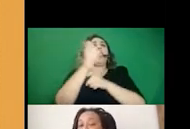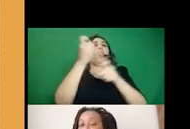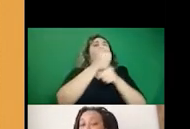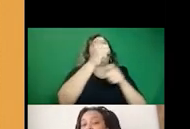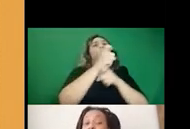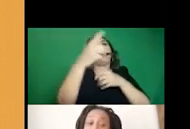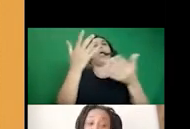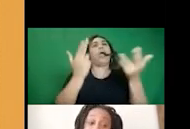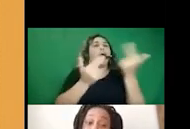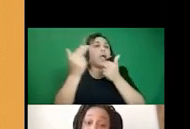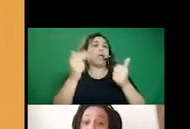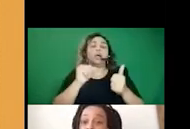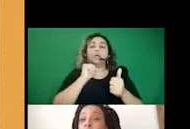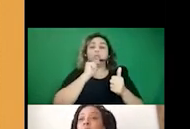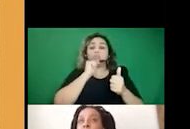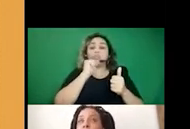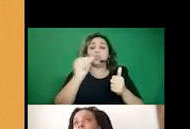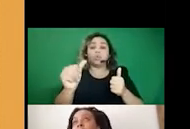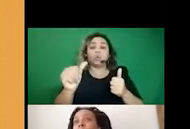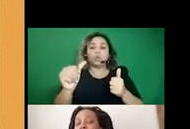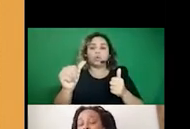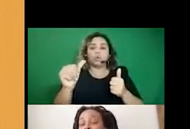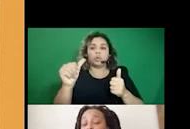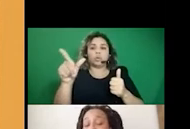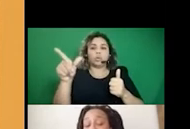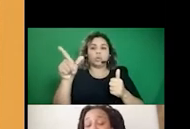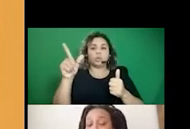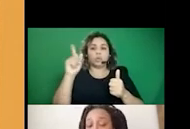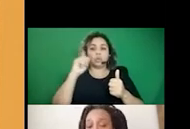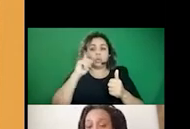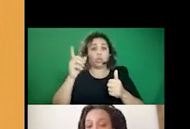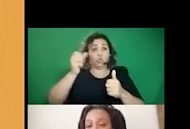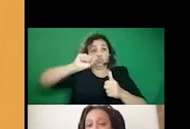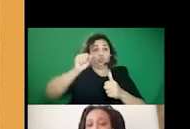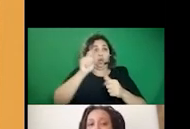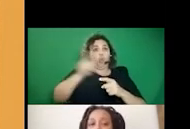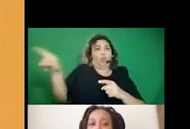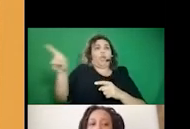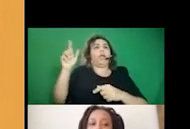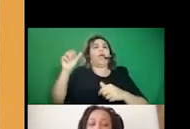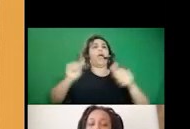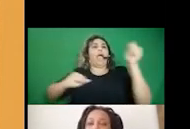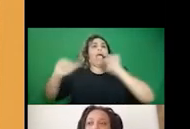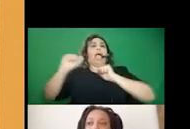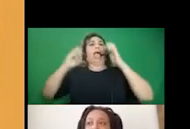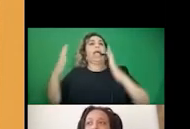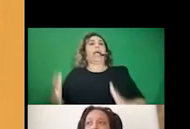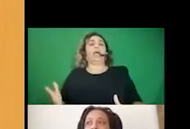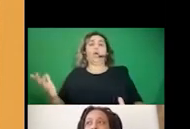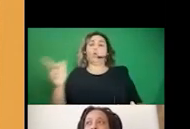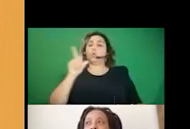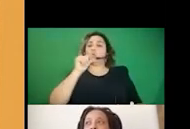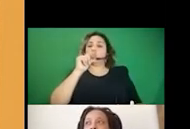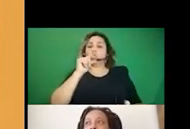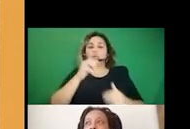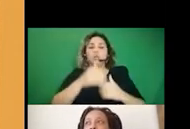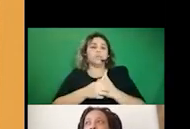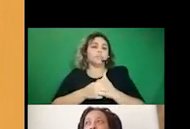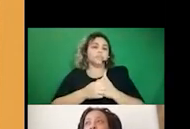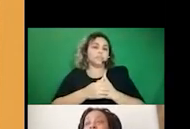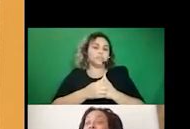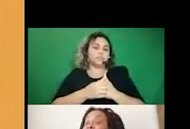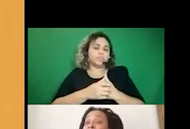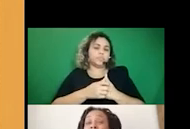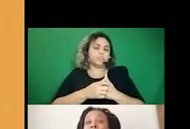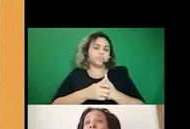was sort of, not sort of, it was absolutely co-opted by these right-wing actors, um, to, um,